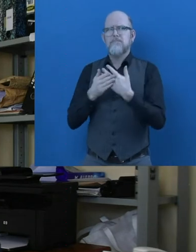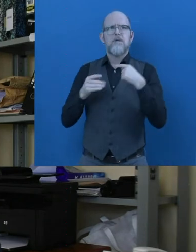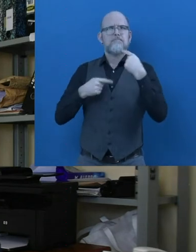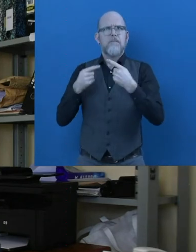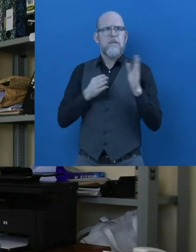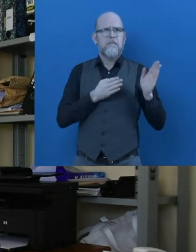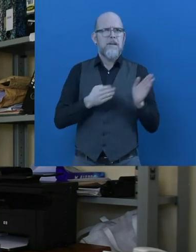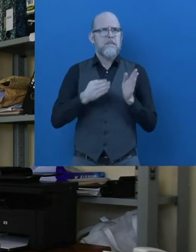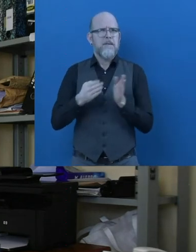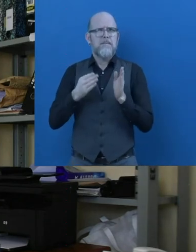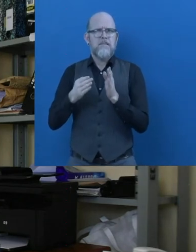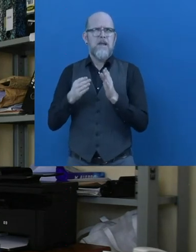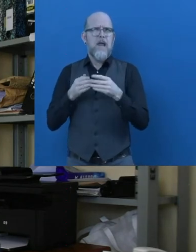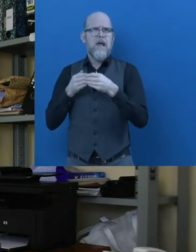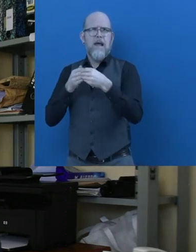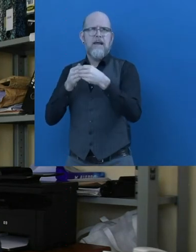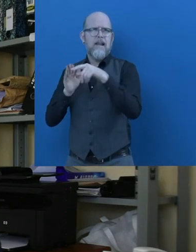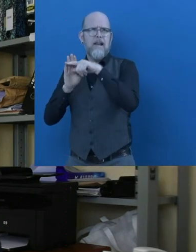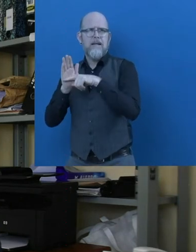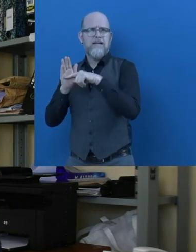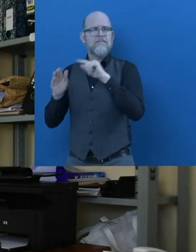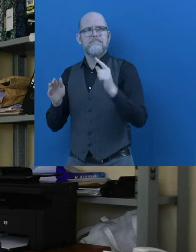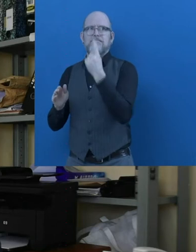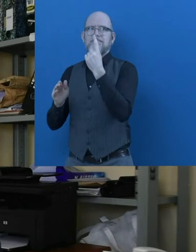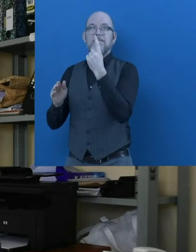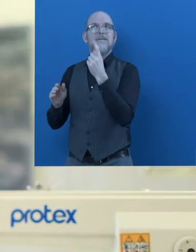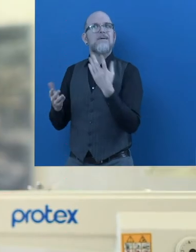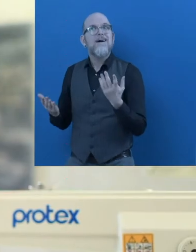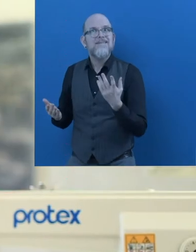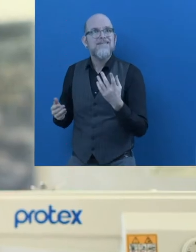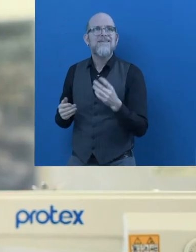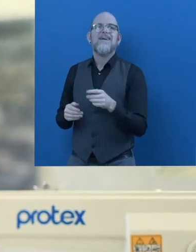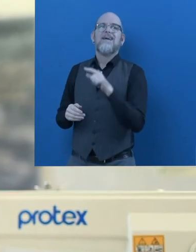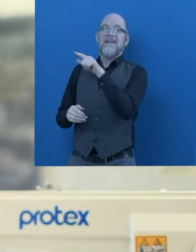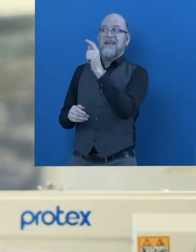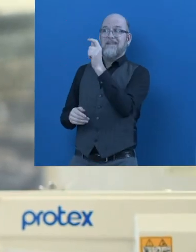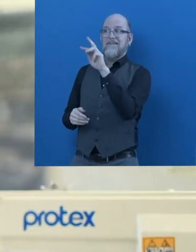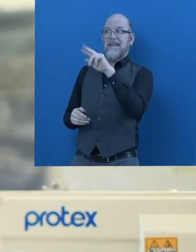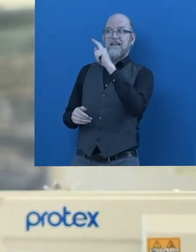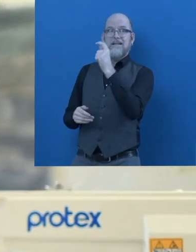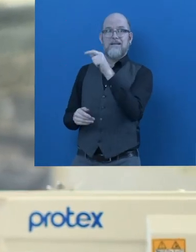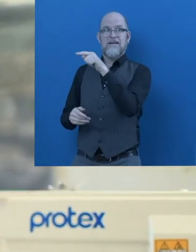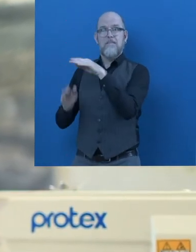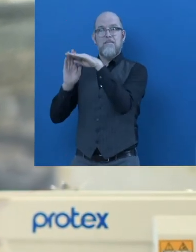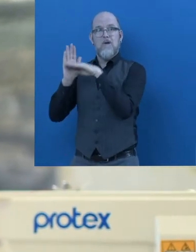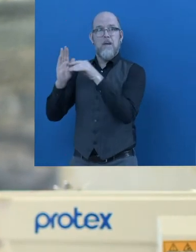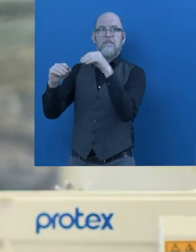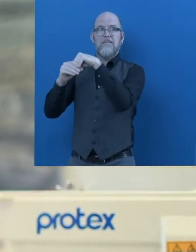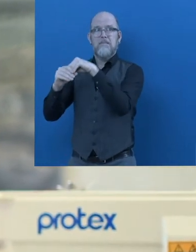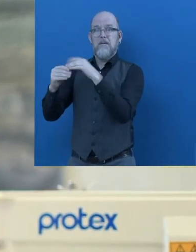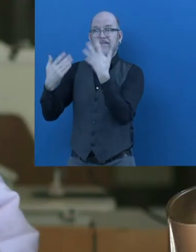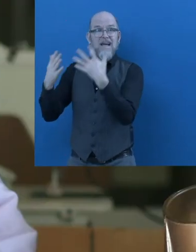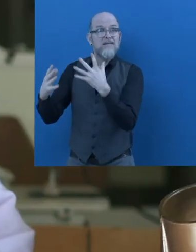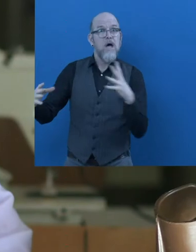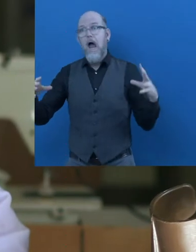this guideline is unique because in the TBD program, there was no